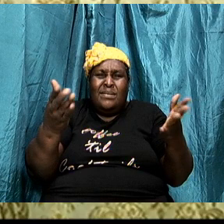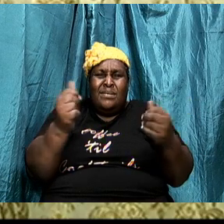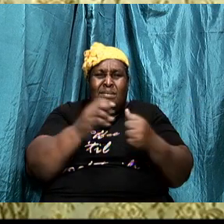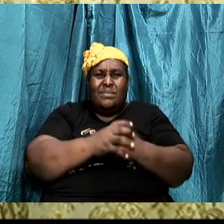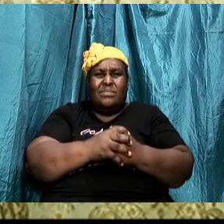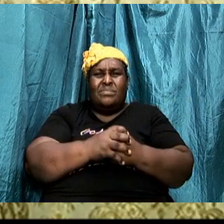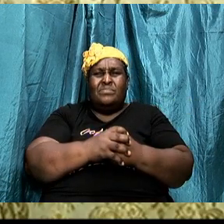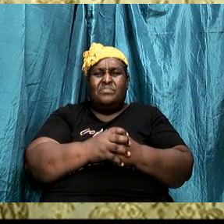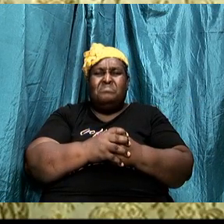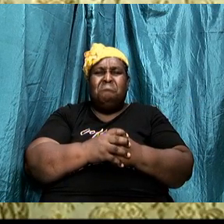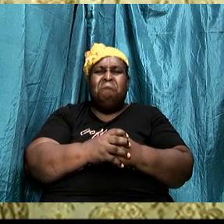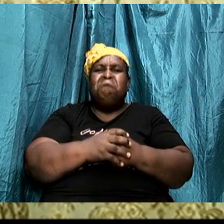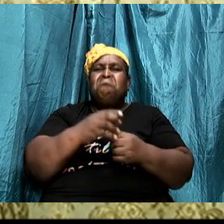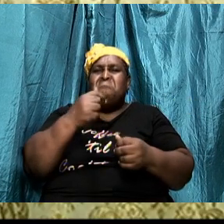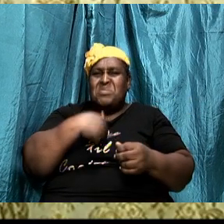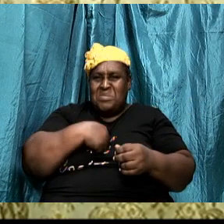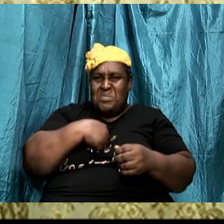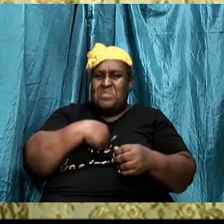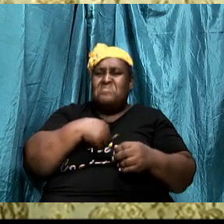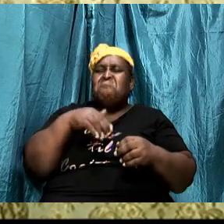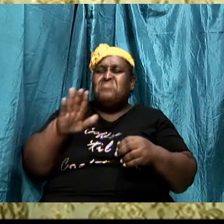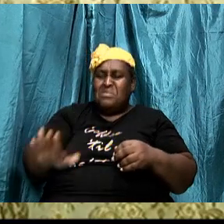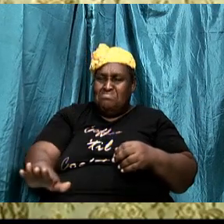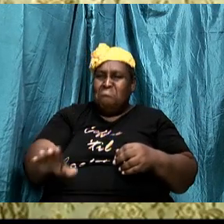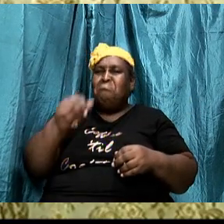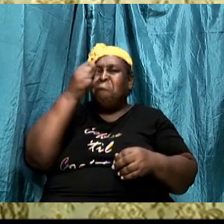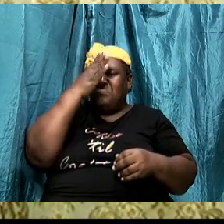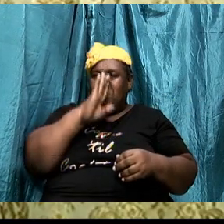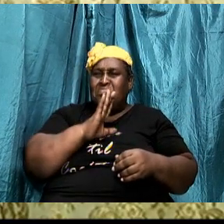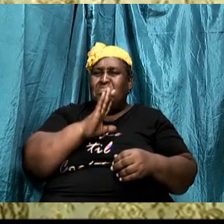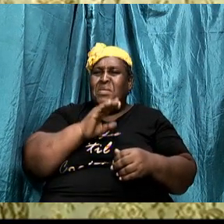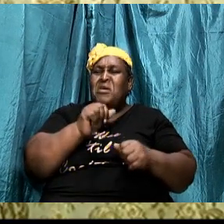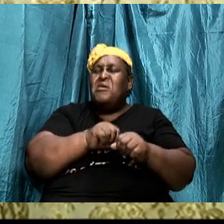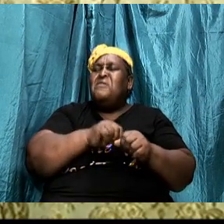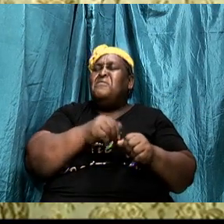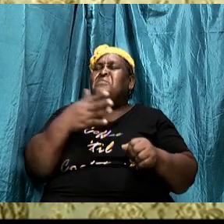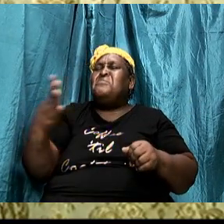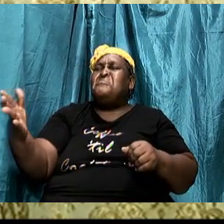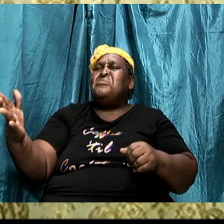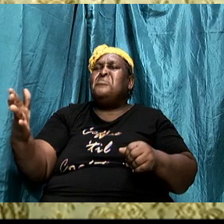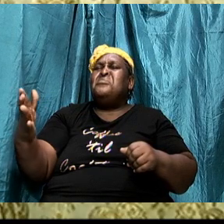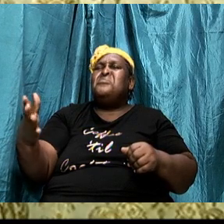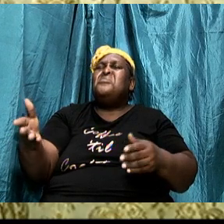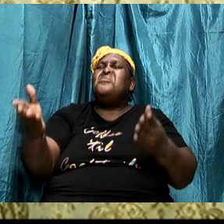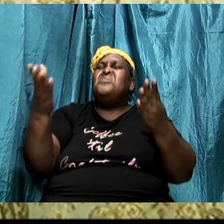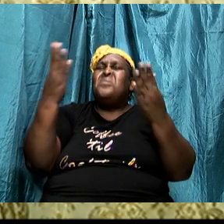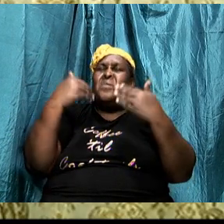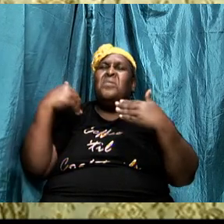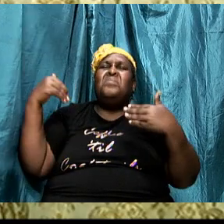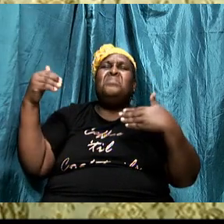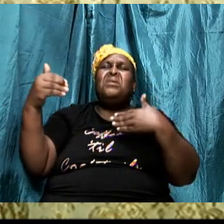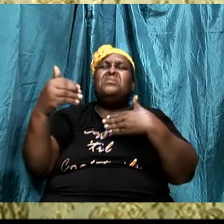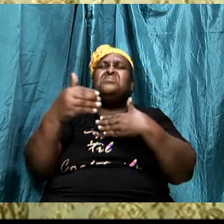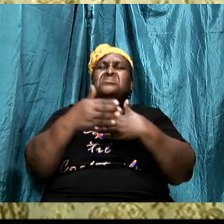I am a child of God everything else comes after that